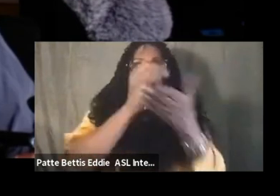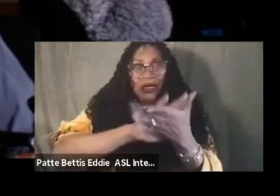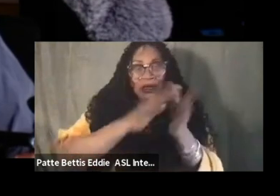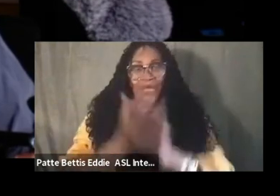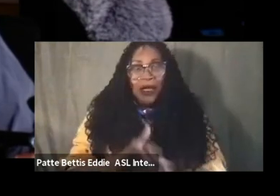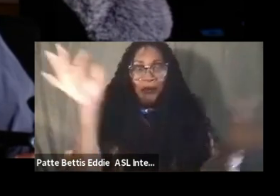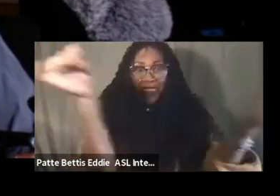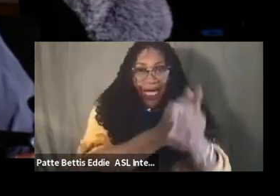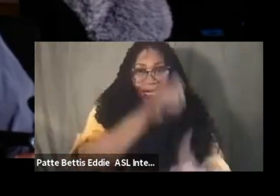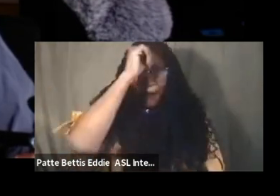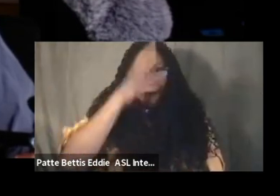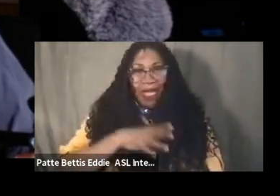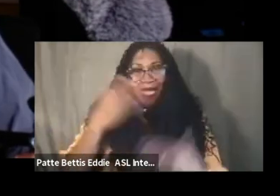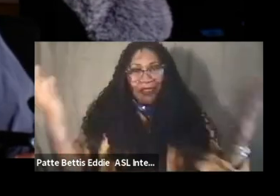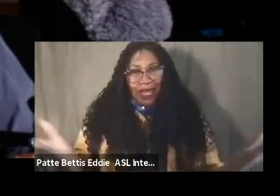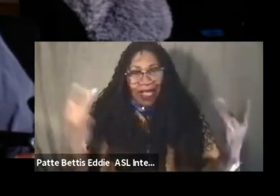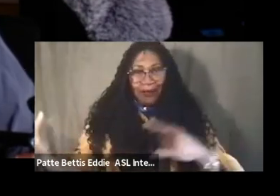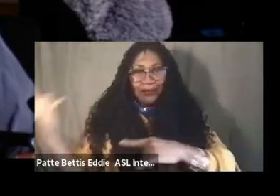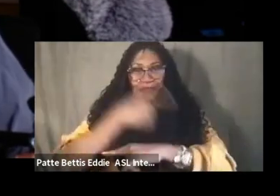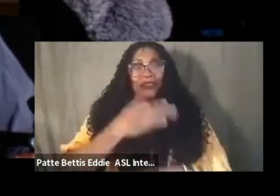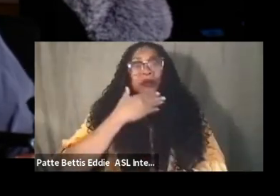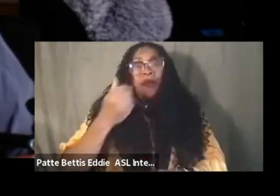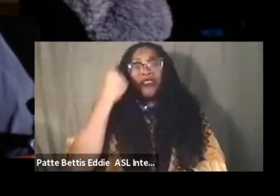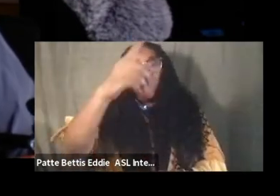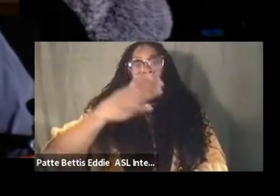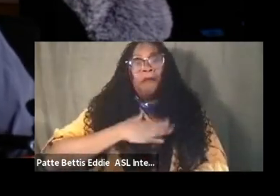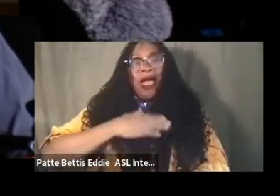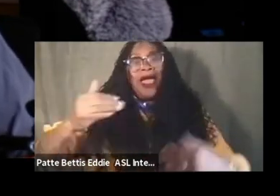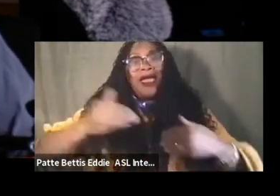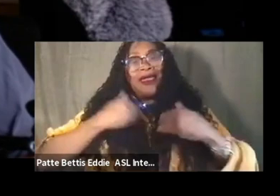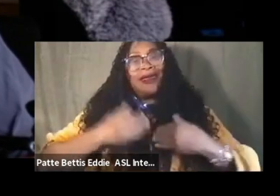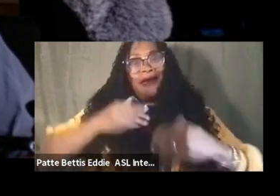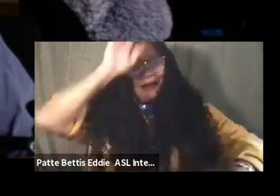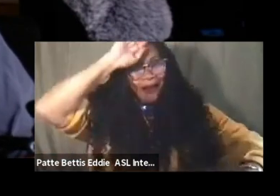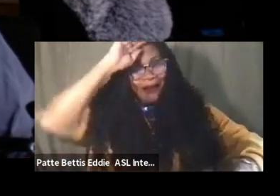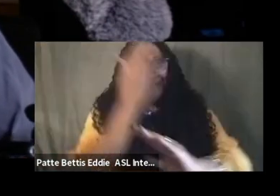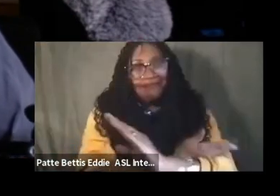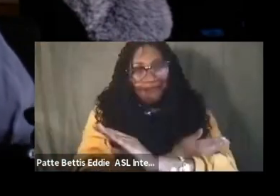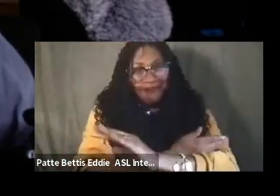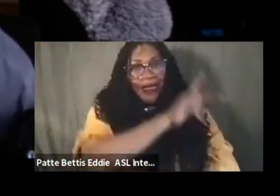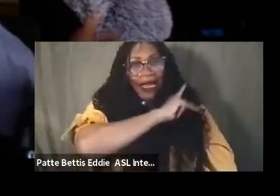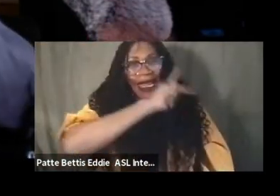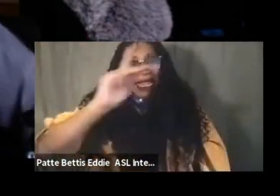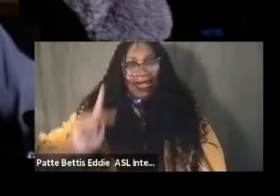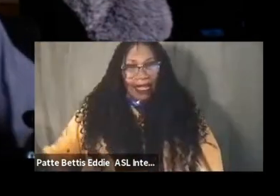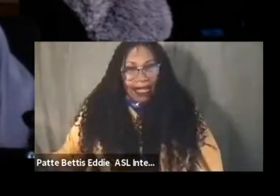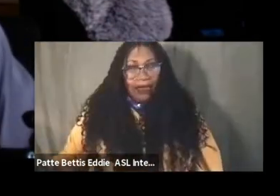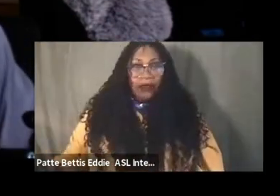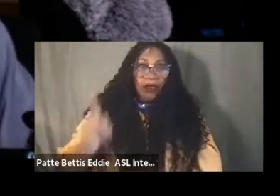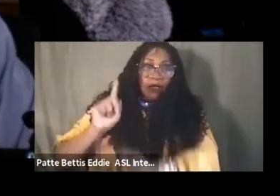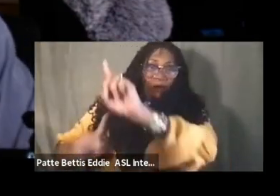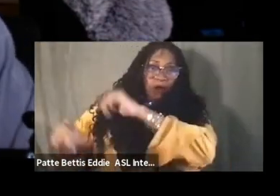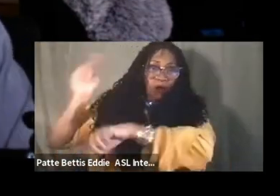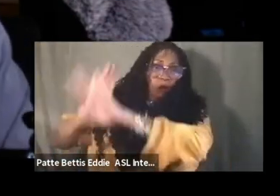and helping me be the best guy that i can for my young king uh going back to the beginning again